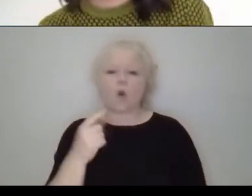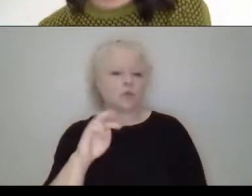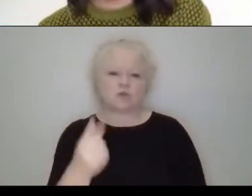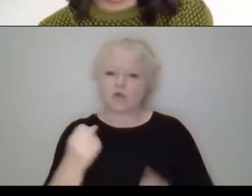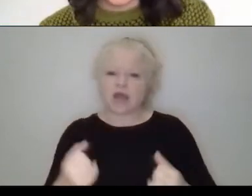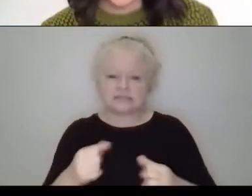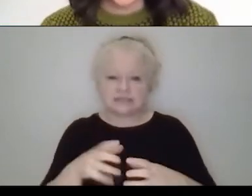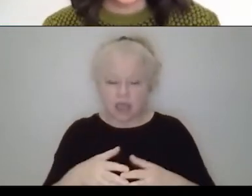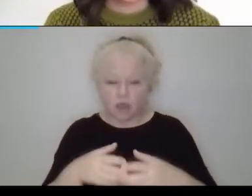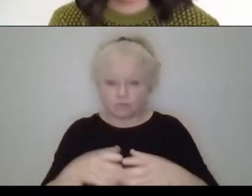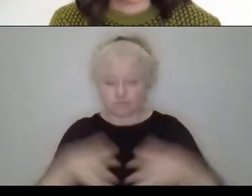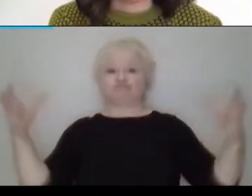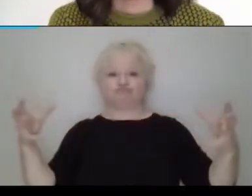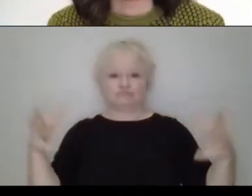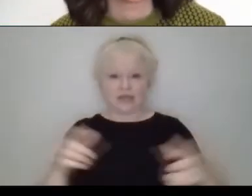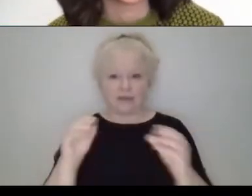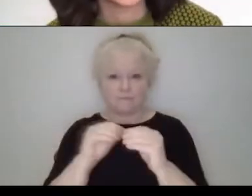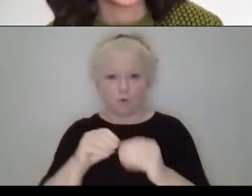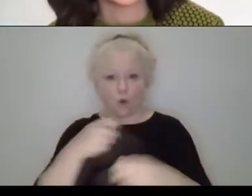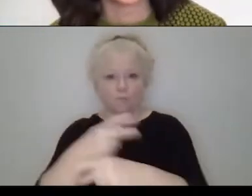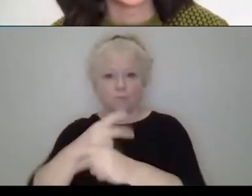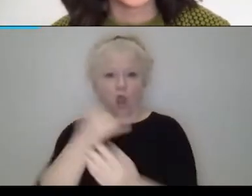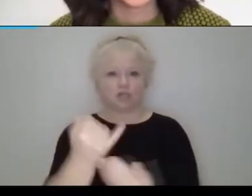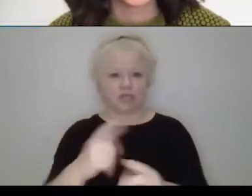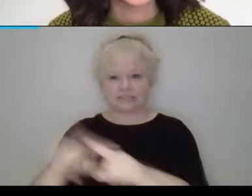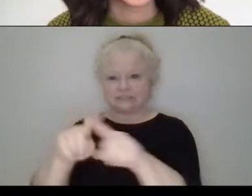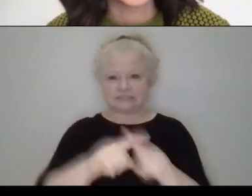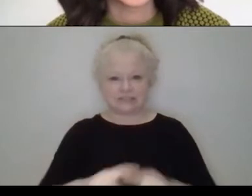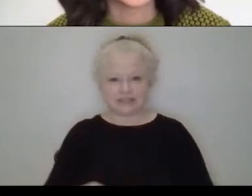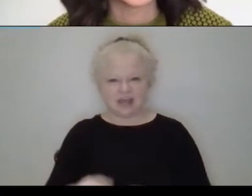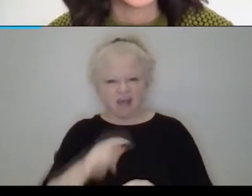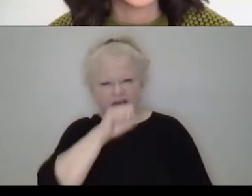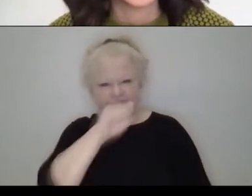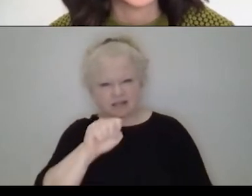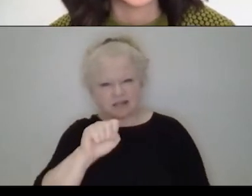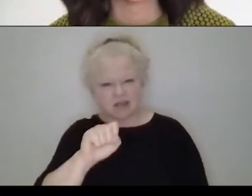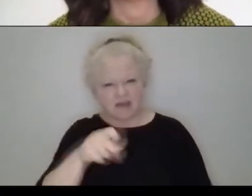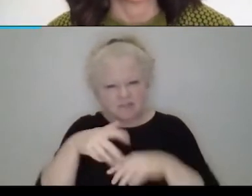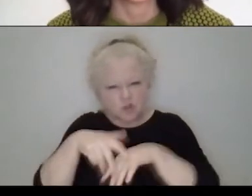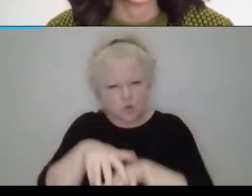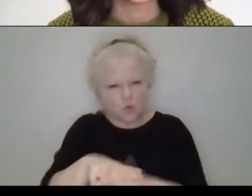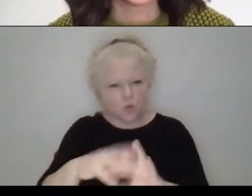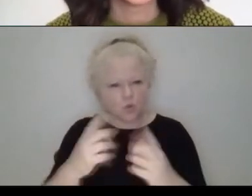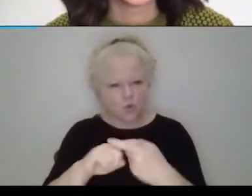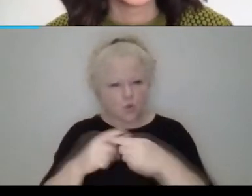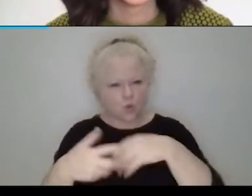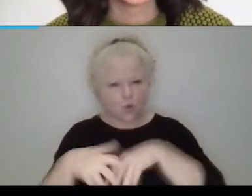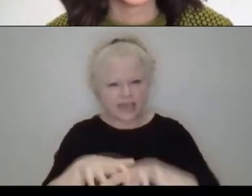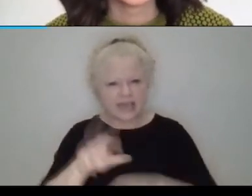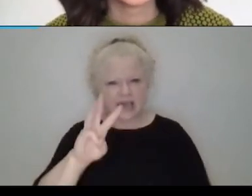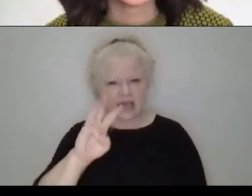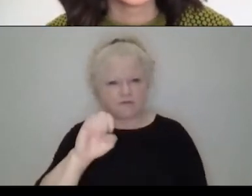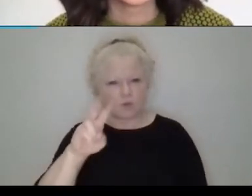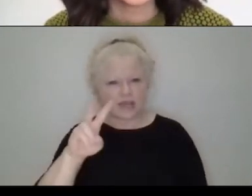on many different types of projects. And I love seeing the weaving in these, um, this wall, is this a wall